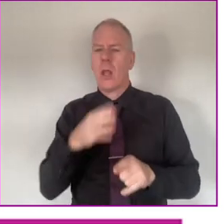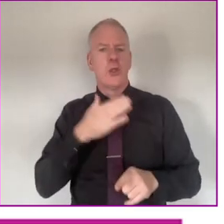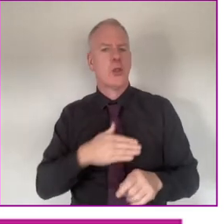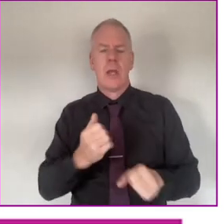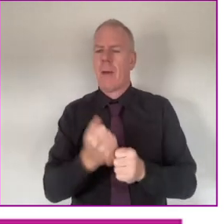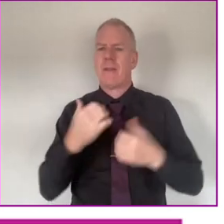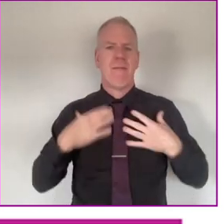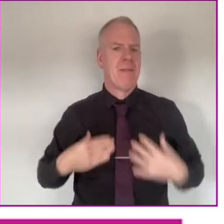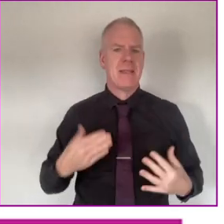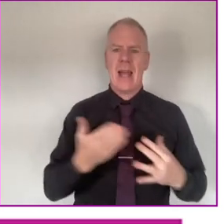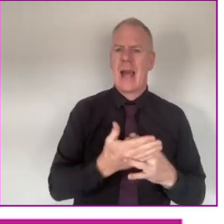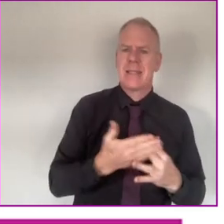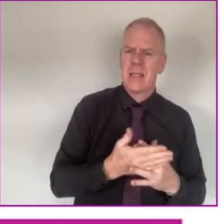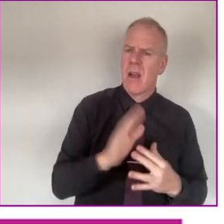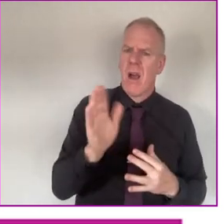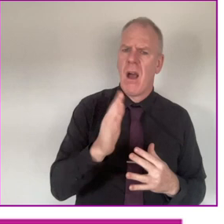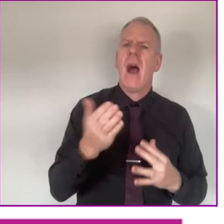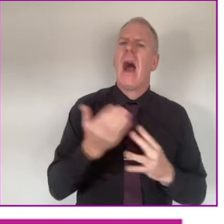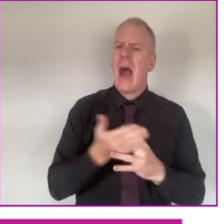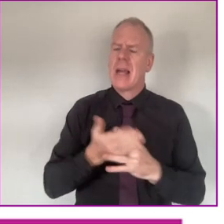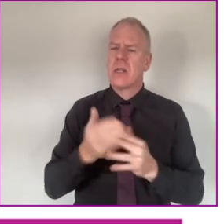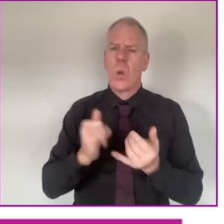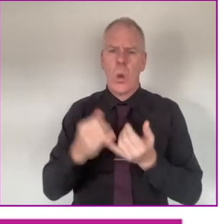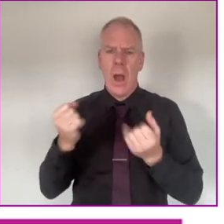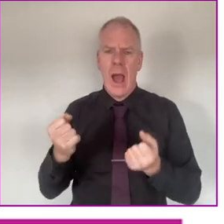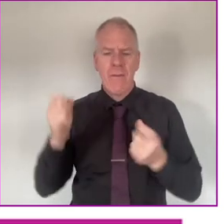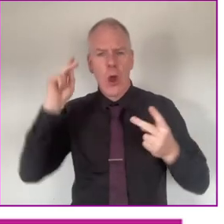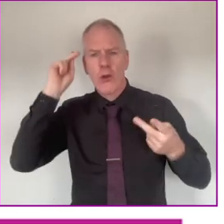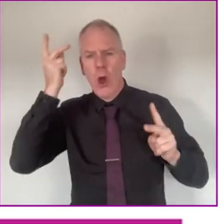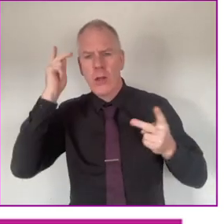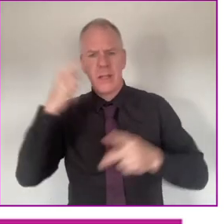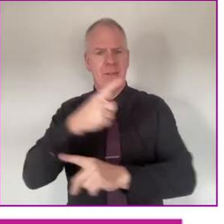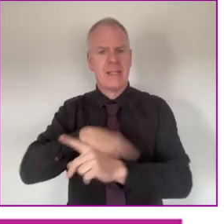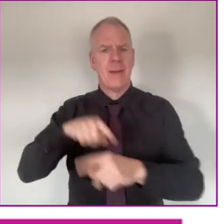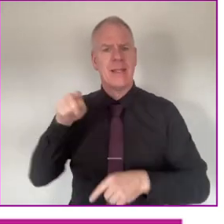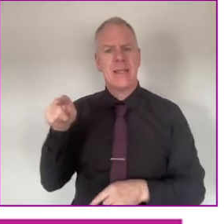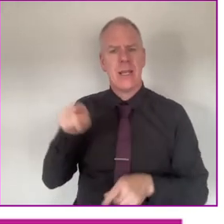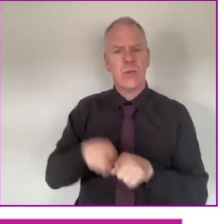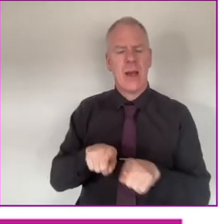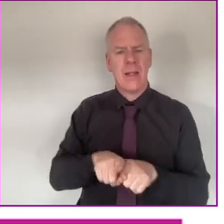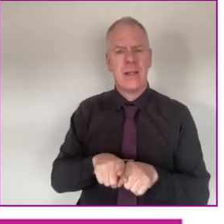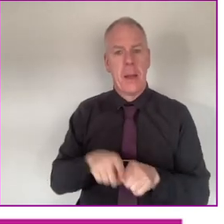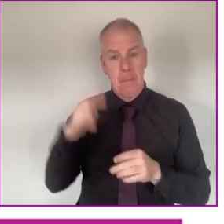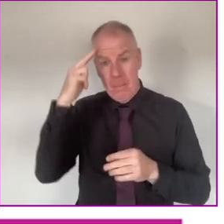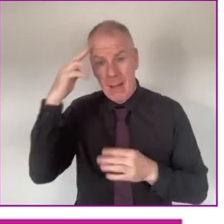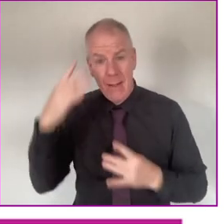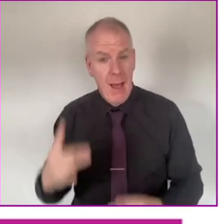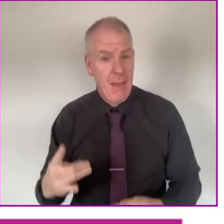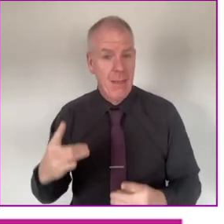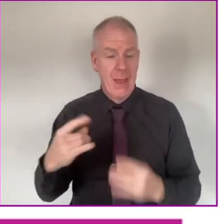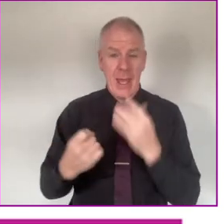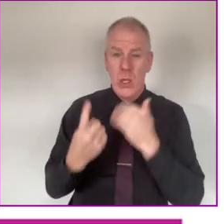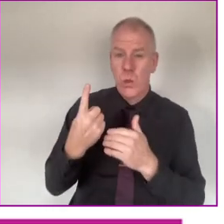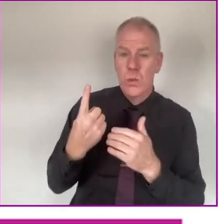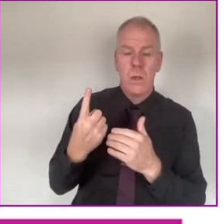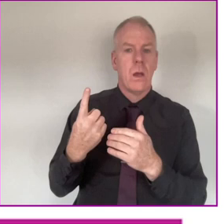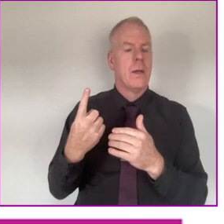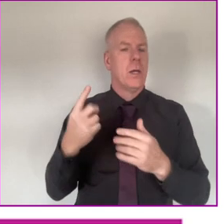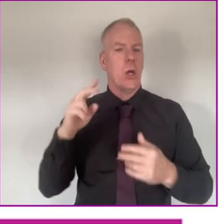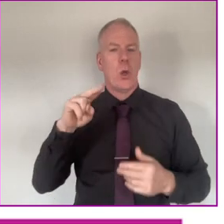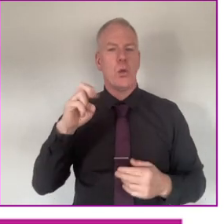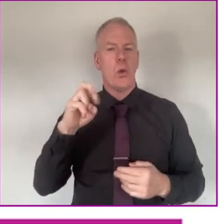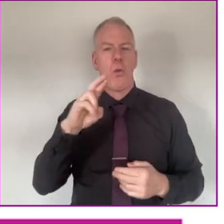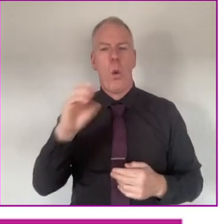as well. And not just about physical access. But the accesses for people with cognitive disabilities. With mental health issues.